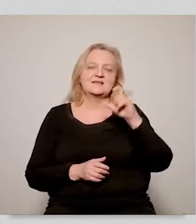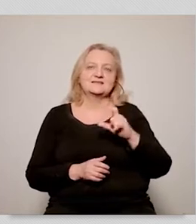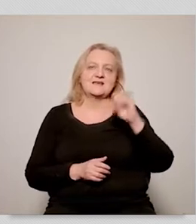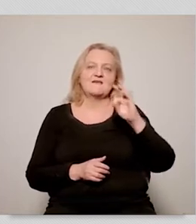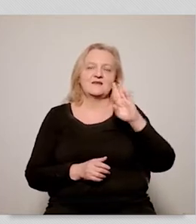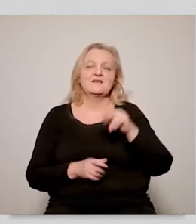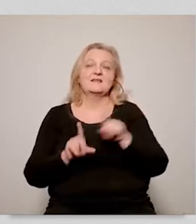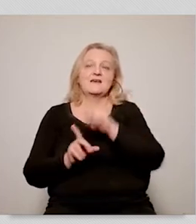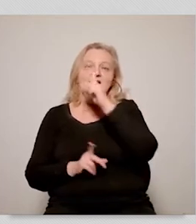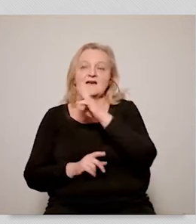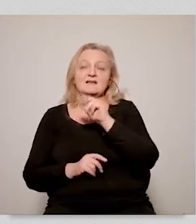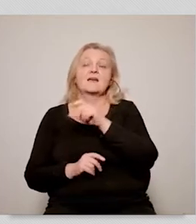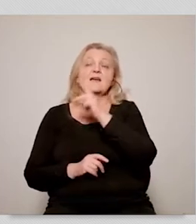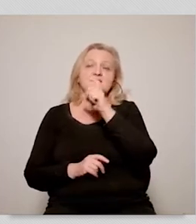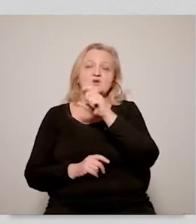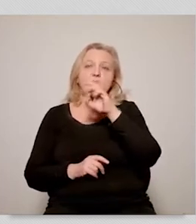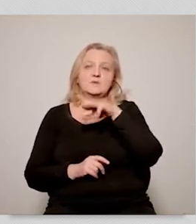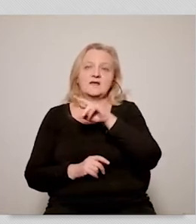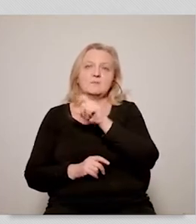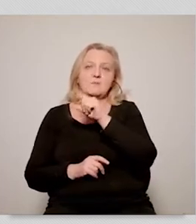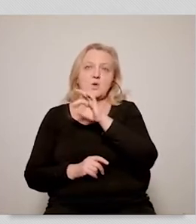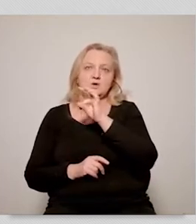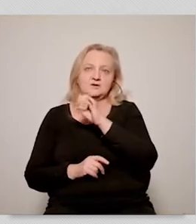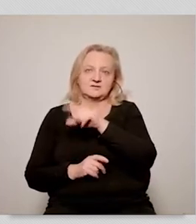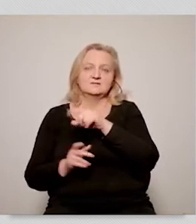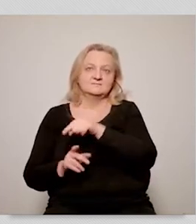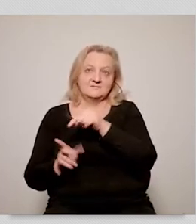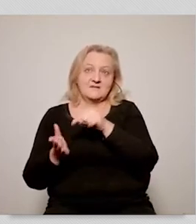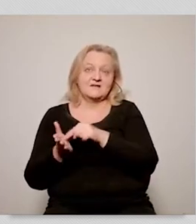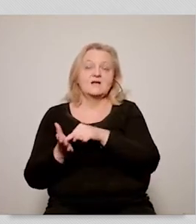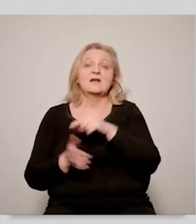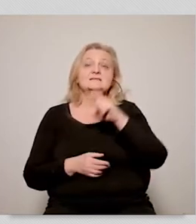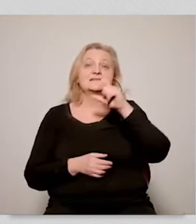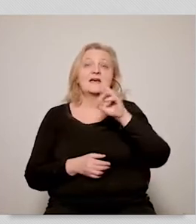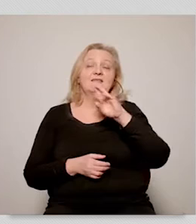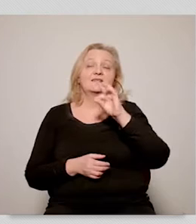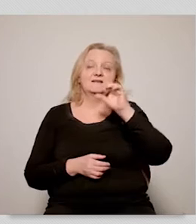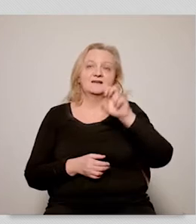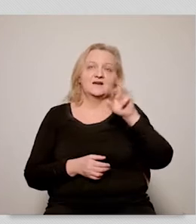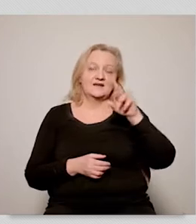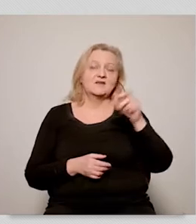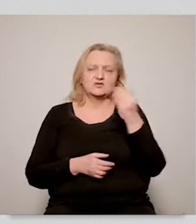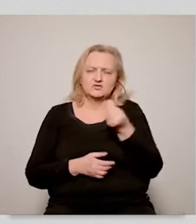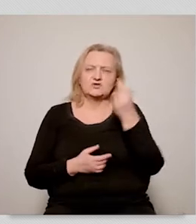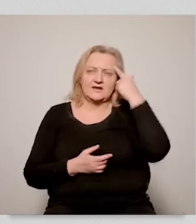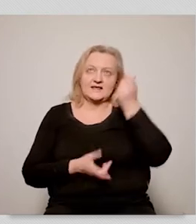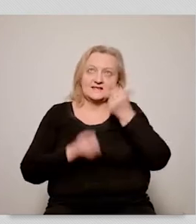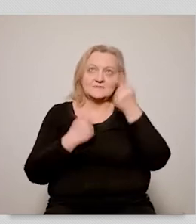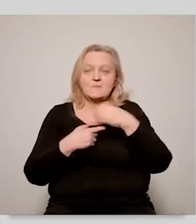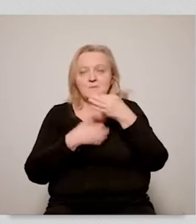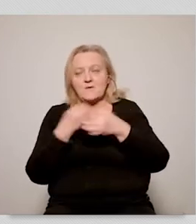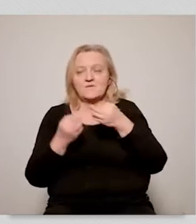like to thank Catherine of Counterpoint for co-organizing this event with us. And I would like to